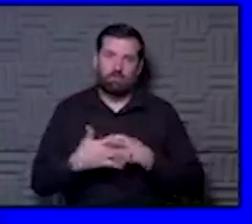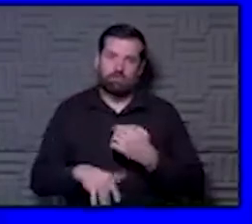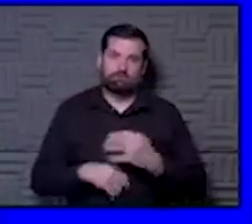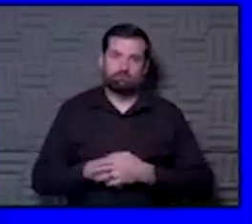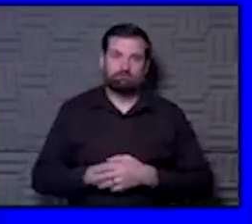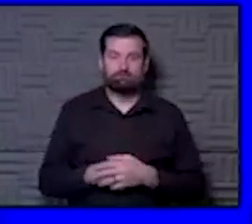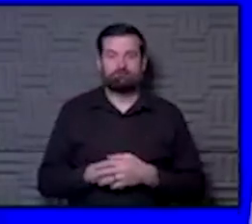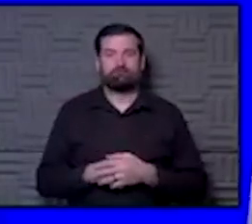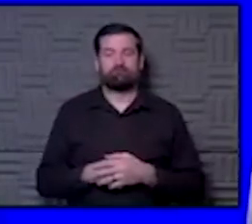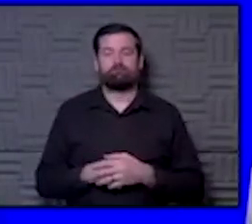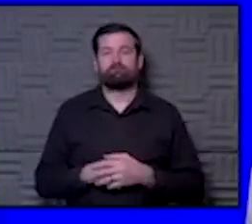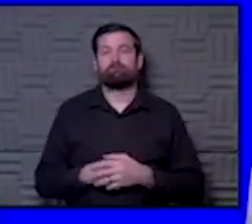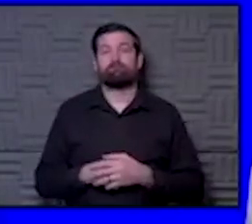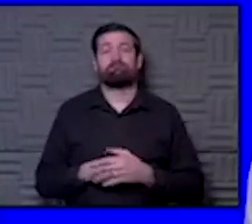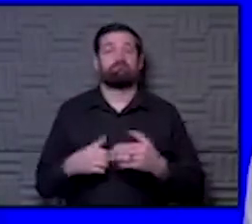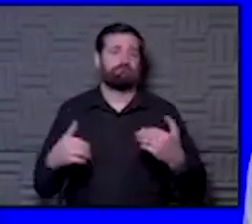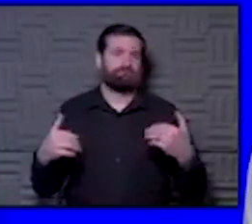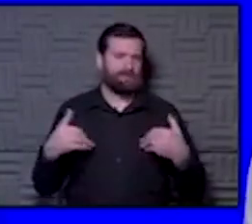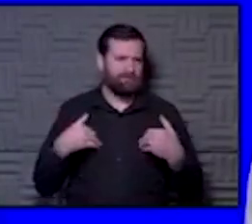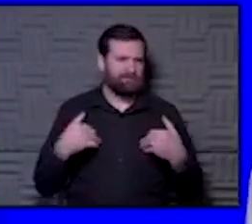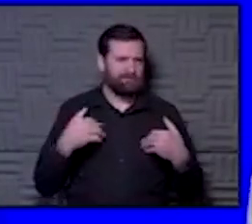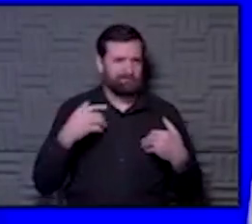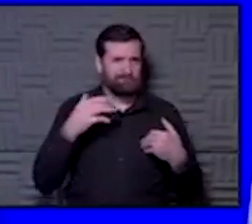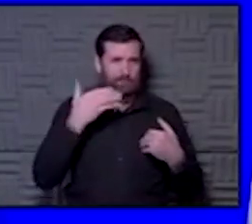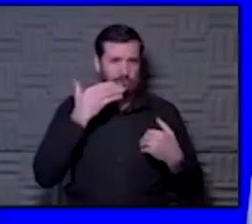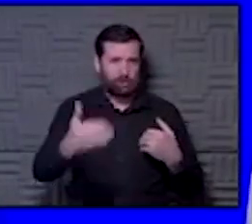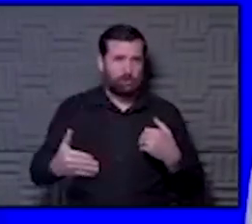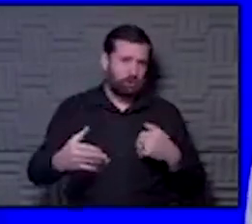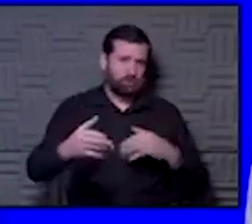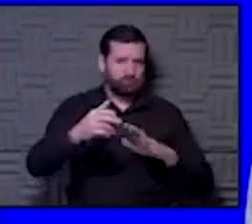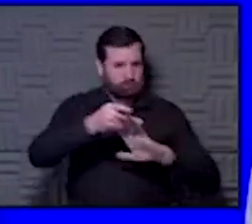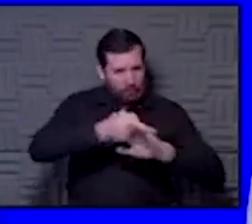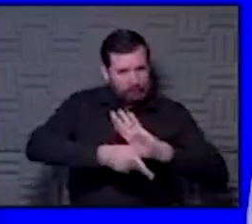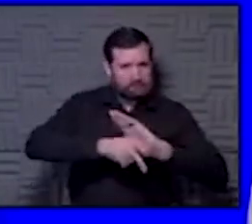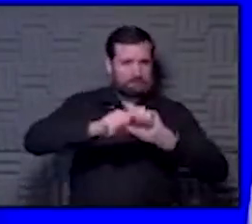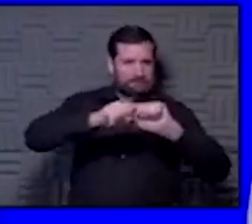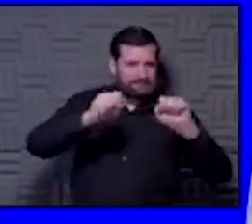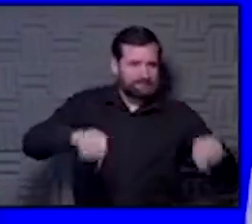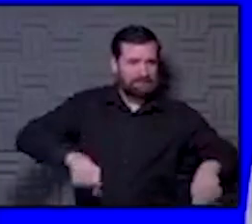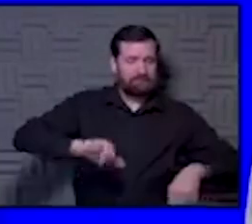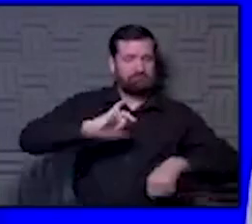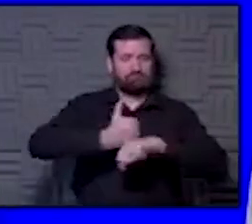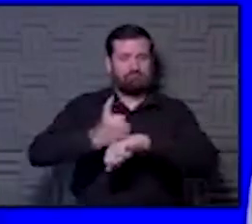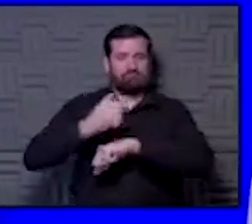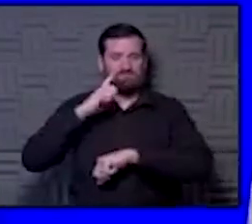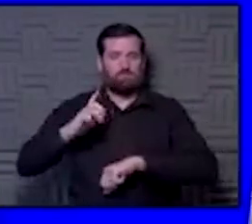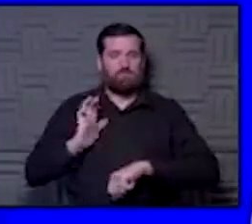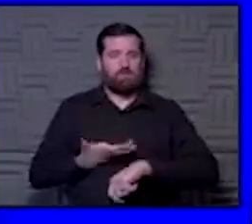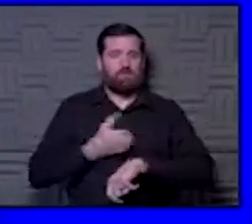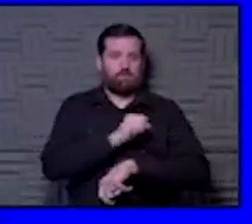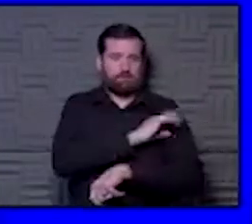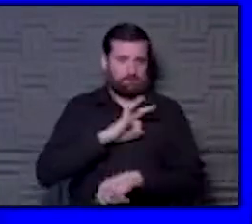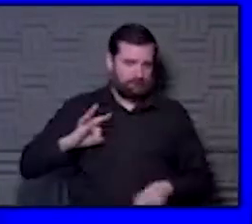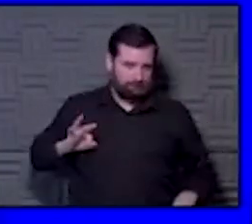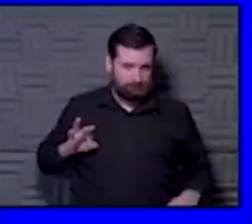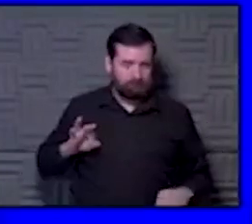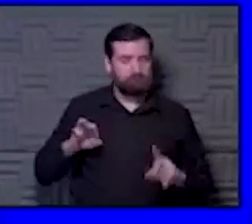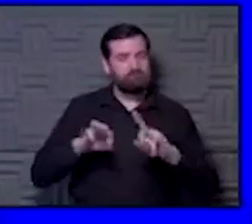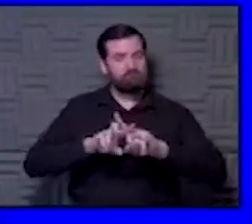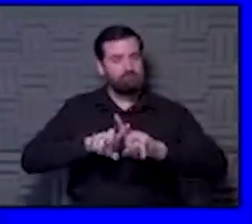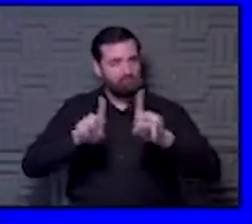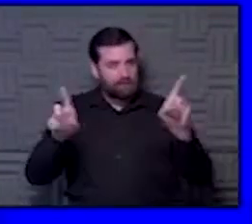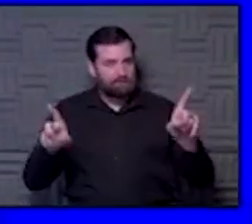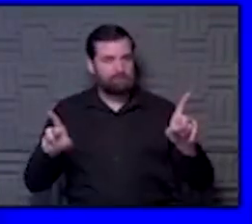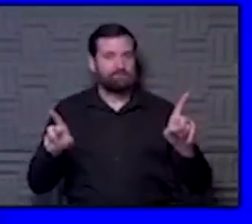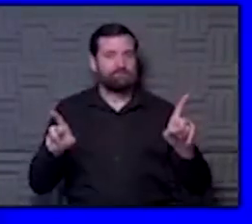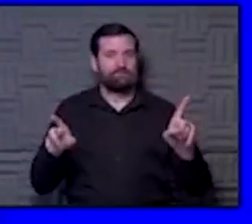well. So we've kind of moved out that. We have, I think, really good protocols and systems in place for our employees in general, but it is going